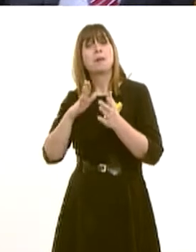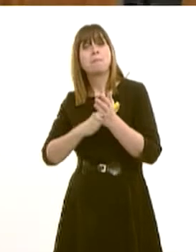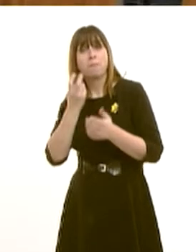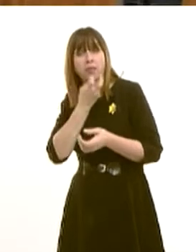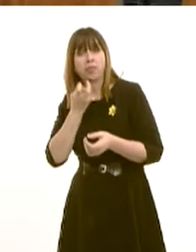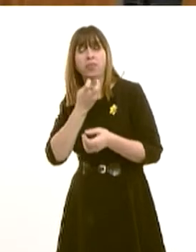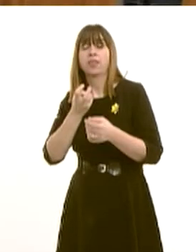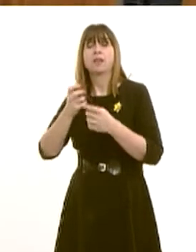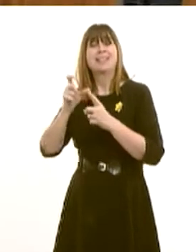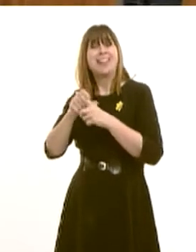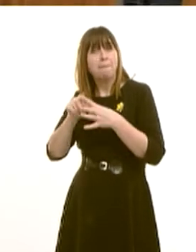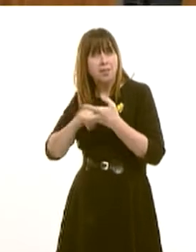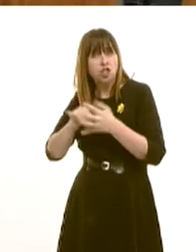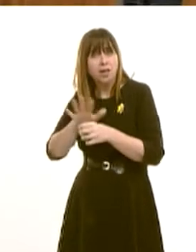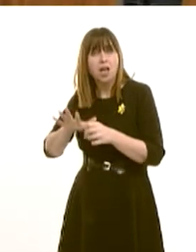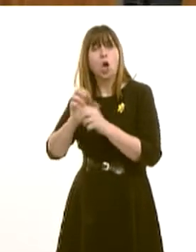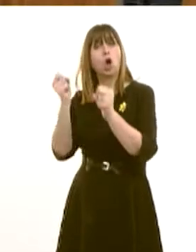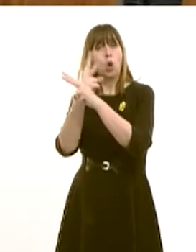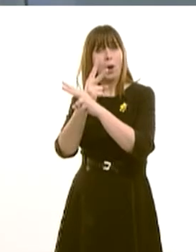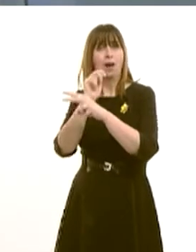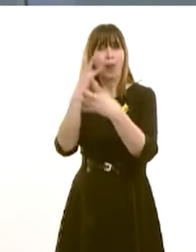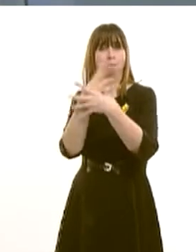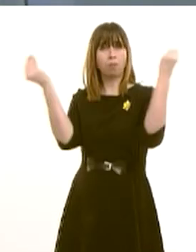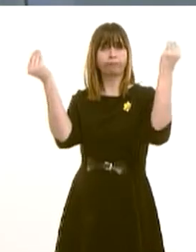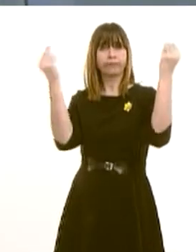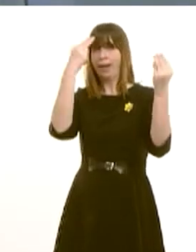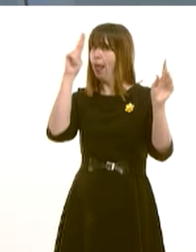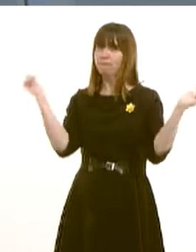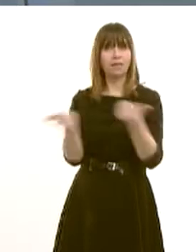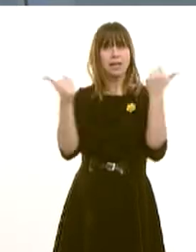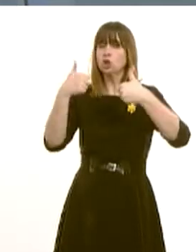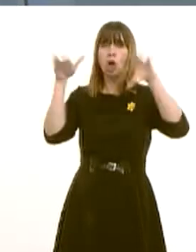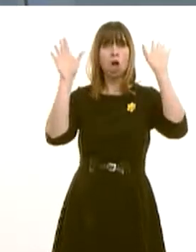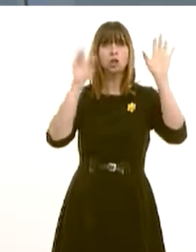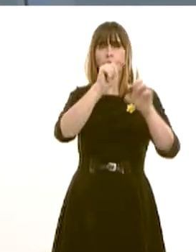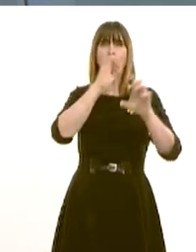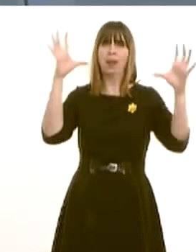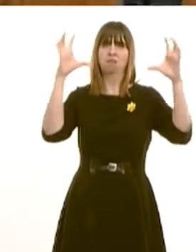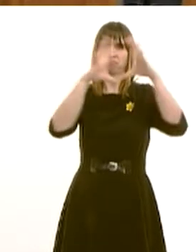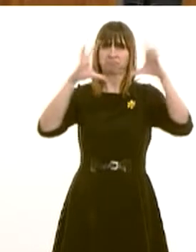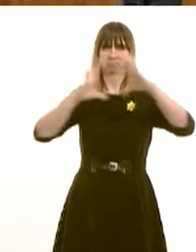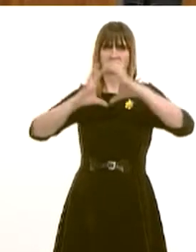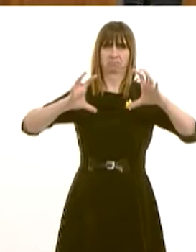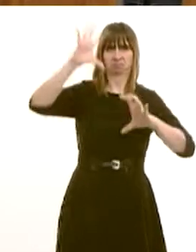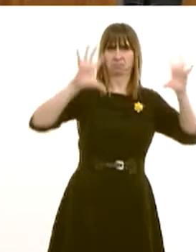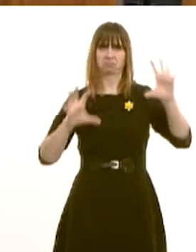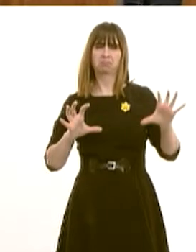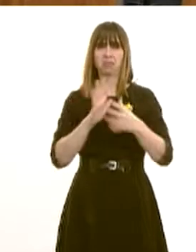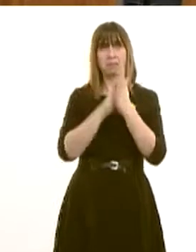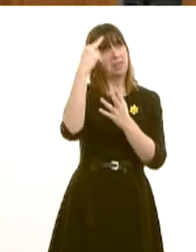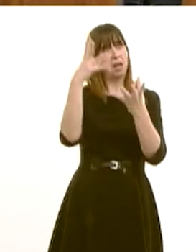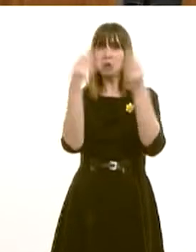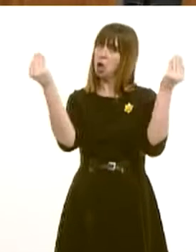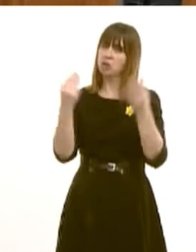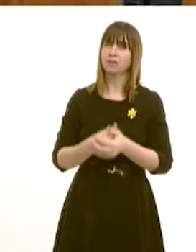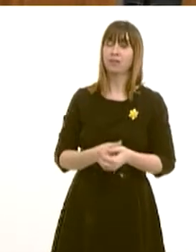Monmouthshire, Dembyshire, and Conway will disappear from the face of the local government map here in Wales? Well, I think that